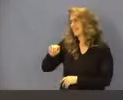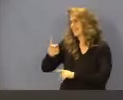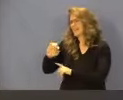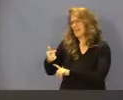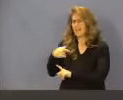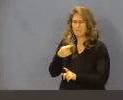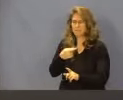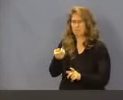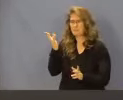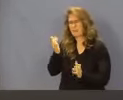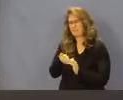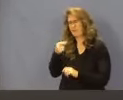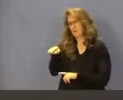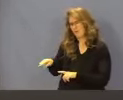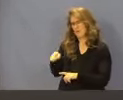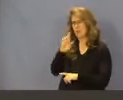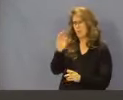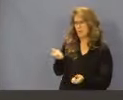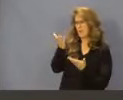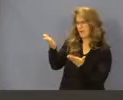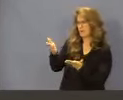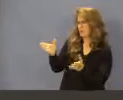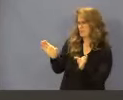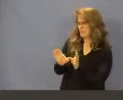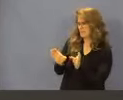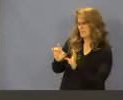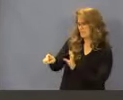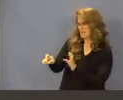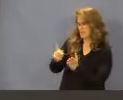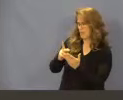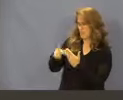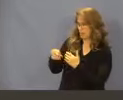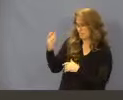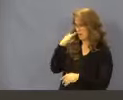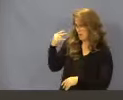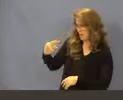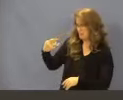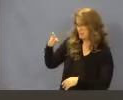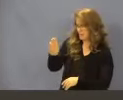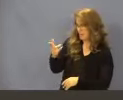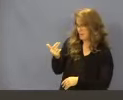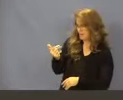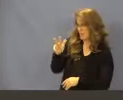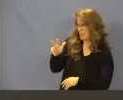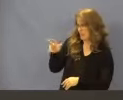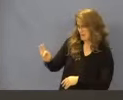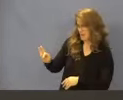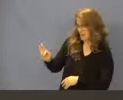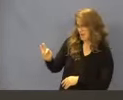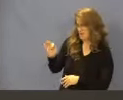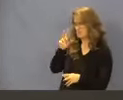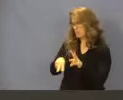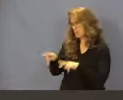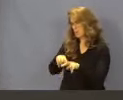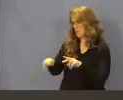Office of Health Planning, I'll provide an update on the certificate of need program. As you know, HB 1339, which revised the revised the